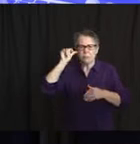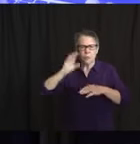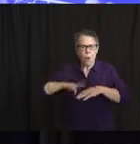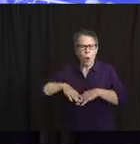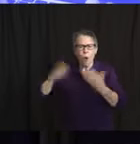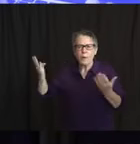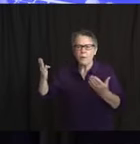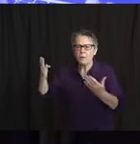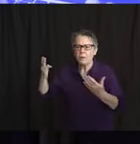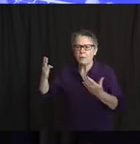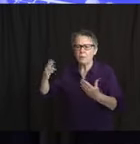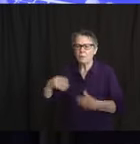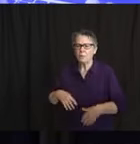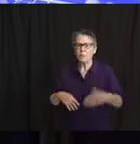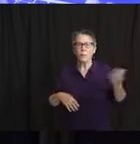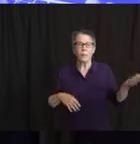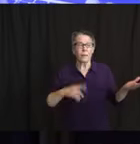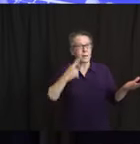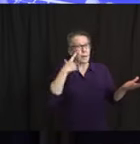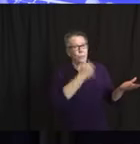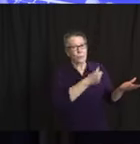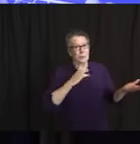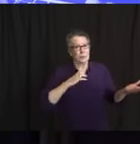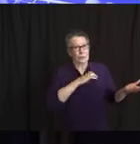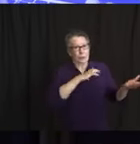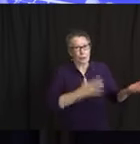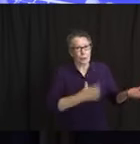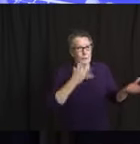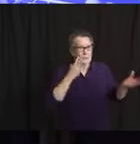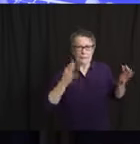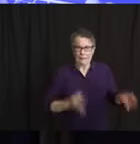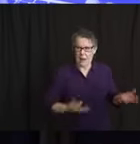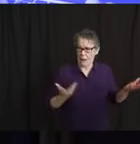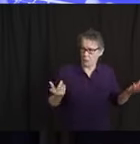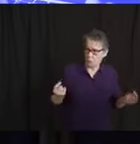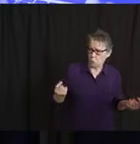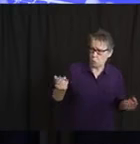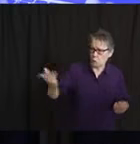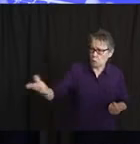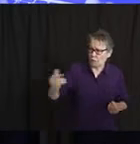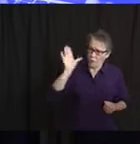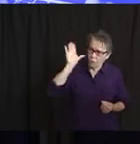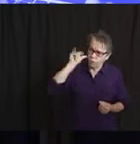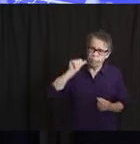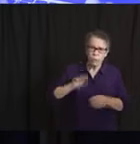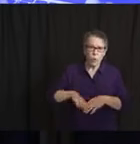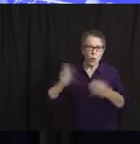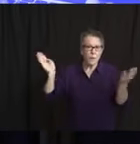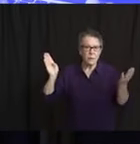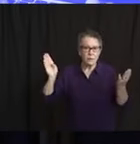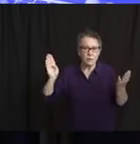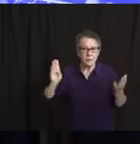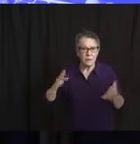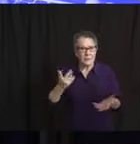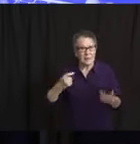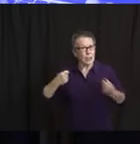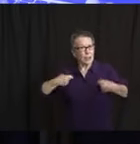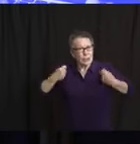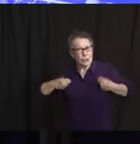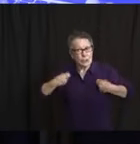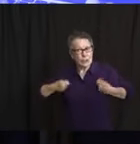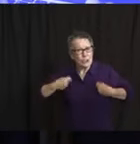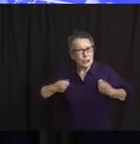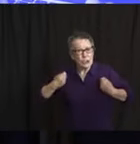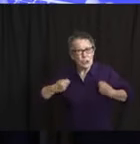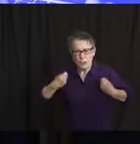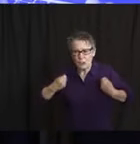Did you say there was a third summons issued today? There was today. That is correct. And in addition to the making a public nuisance, which they had not been charged